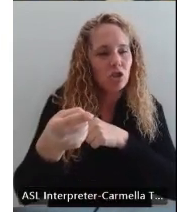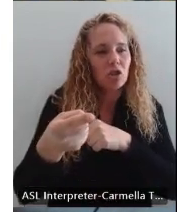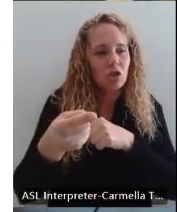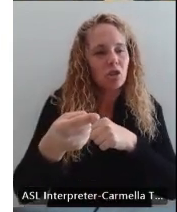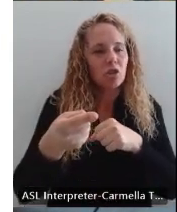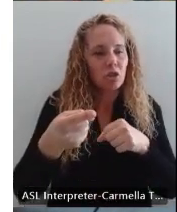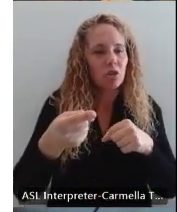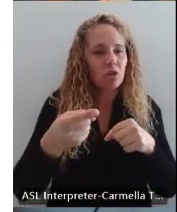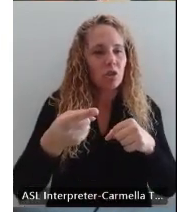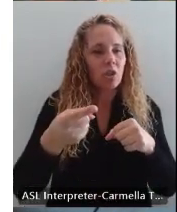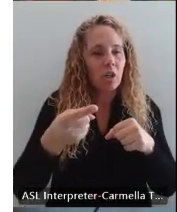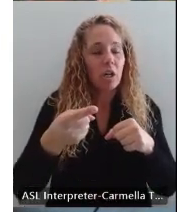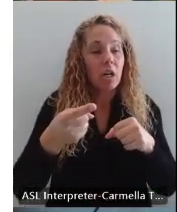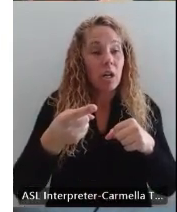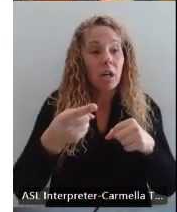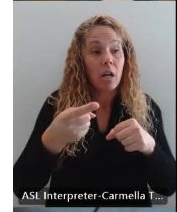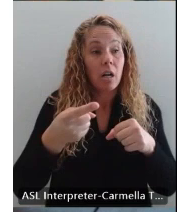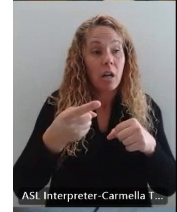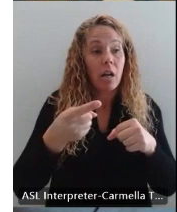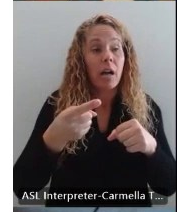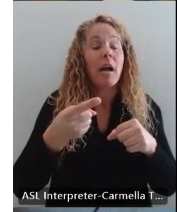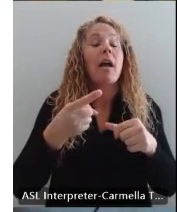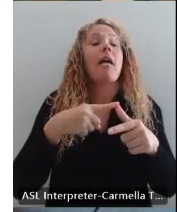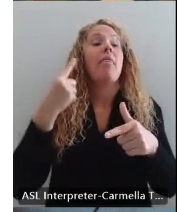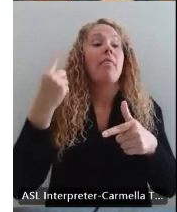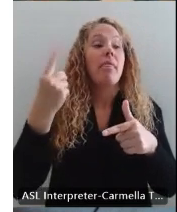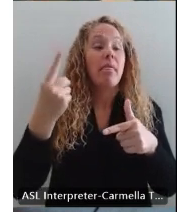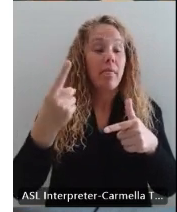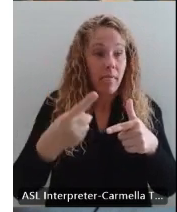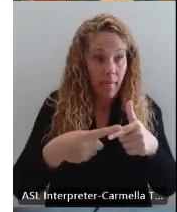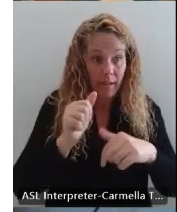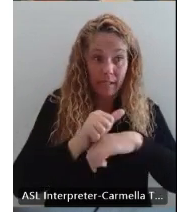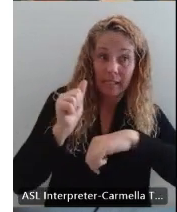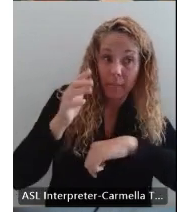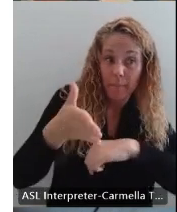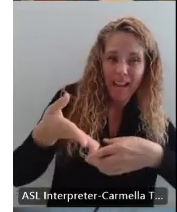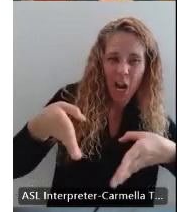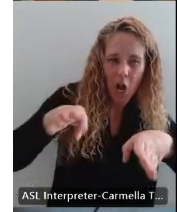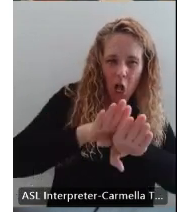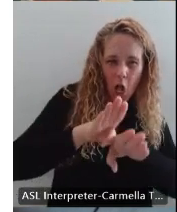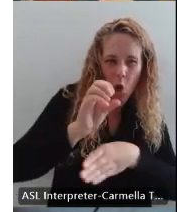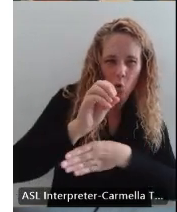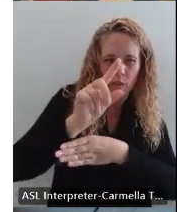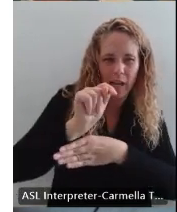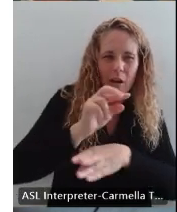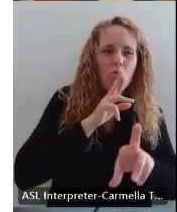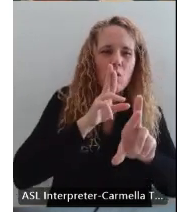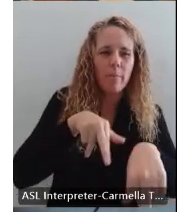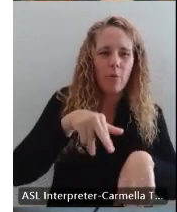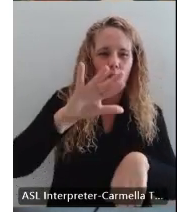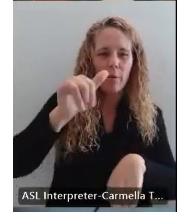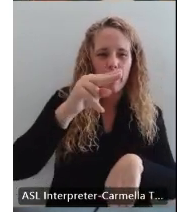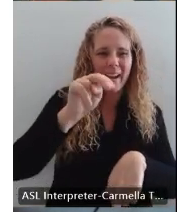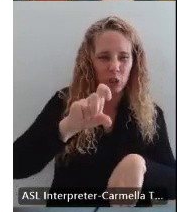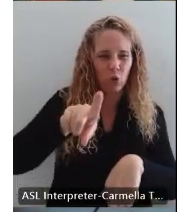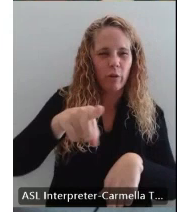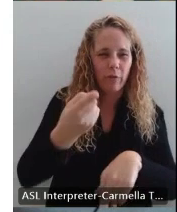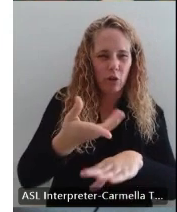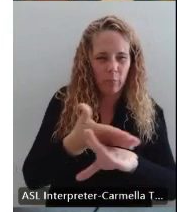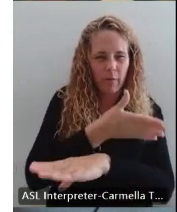and then submit a closeout report in June 1st, by June